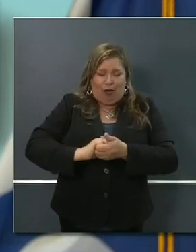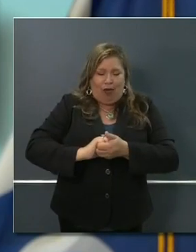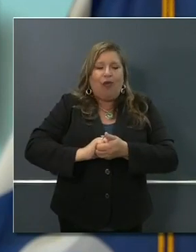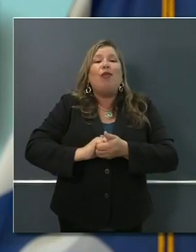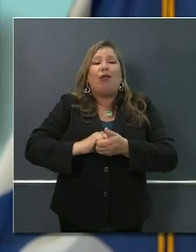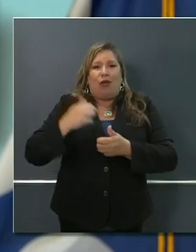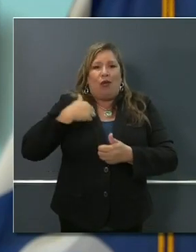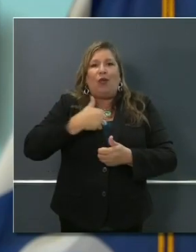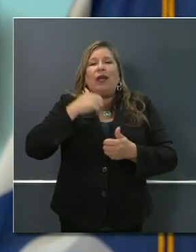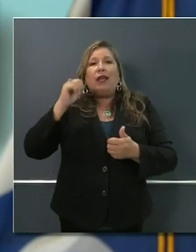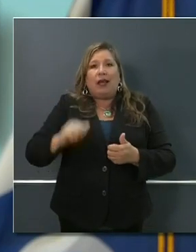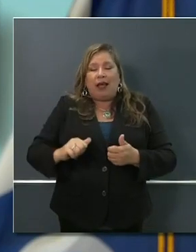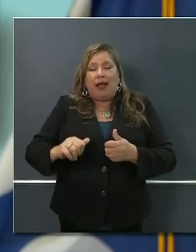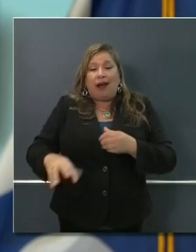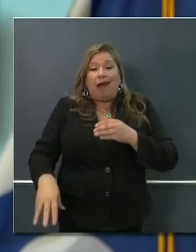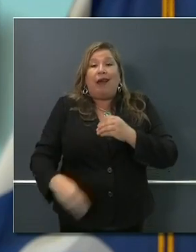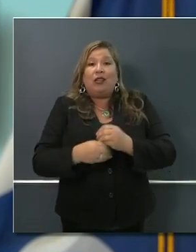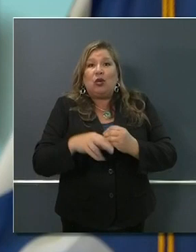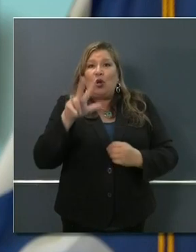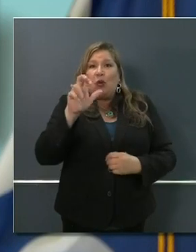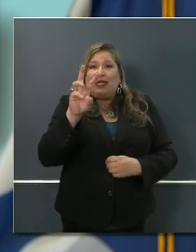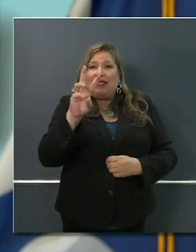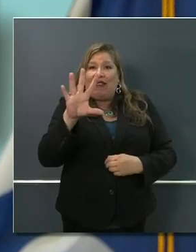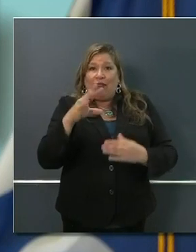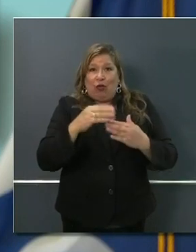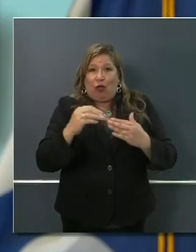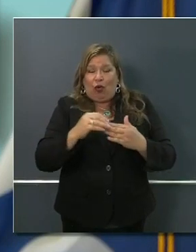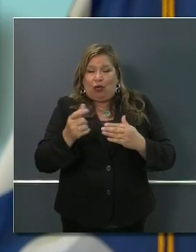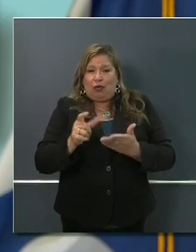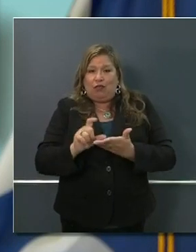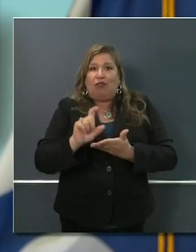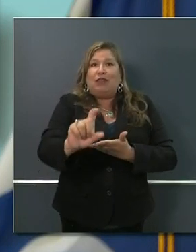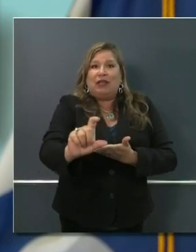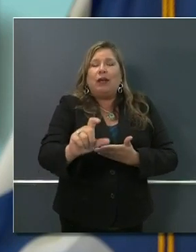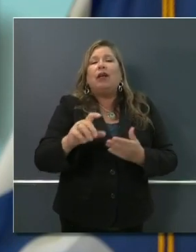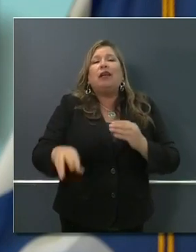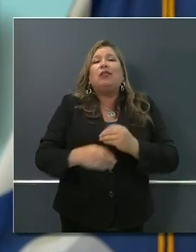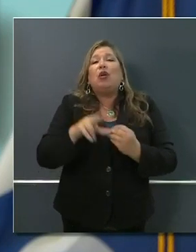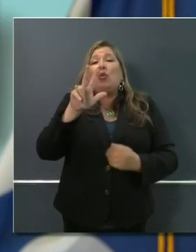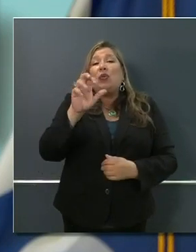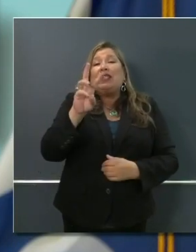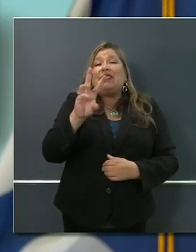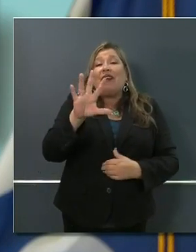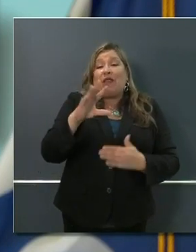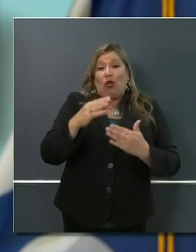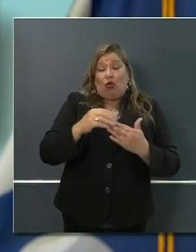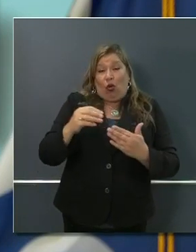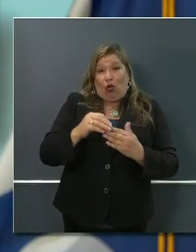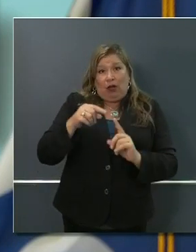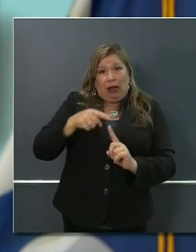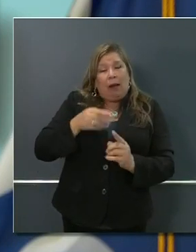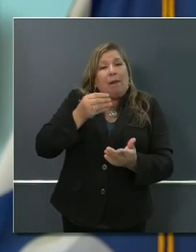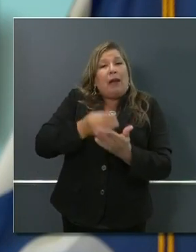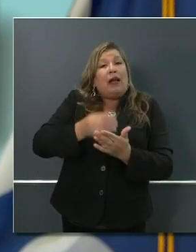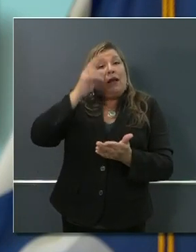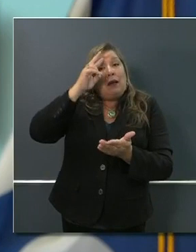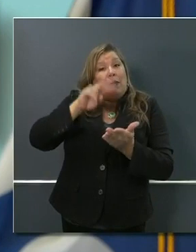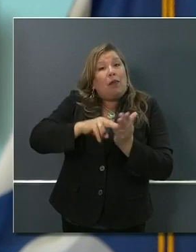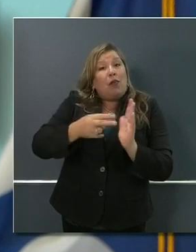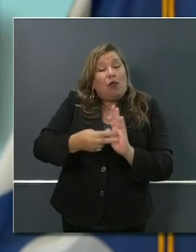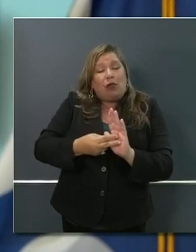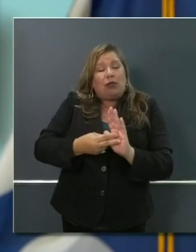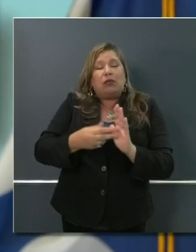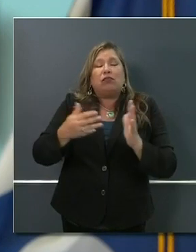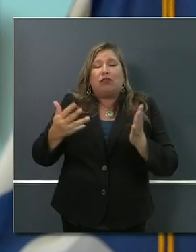additional dollars, an additional $365 available under this pandemic